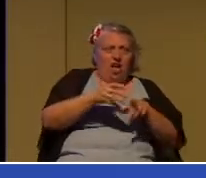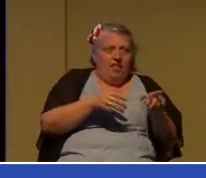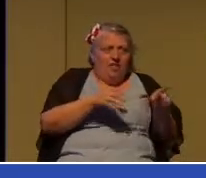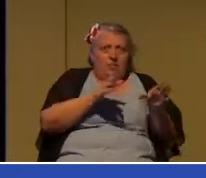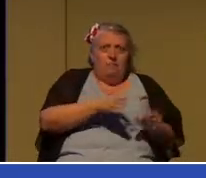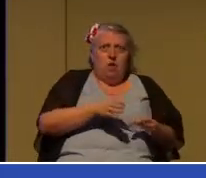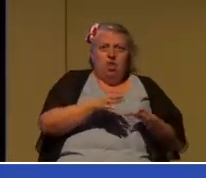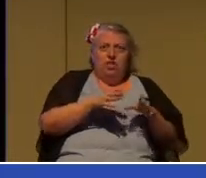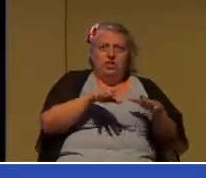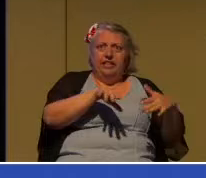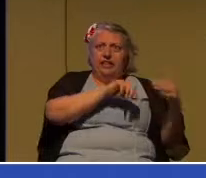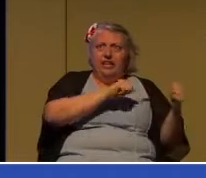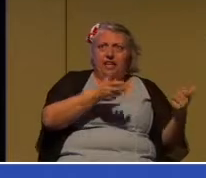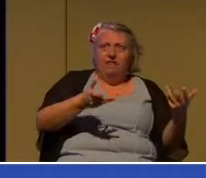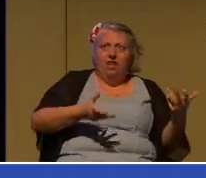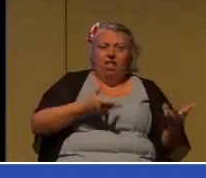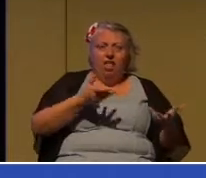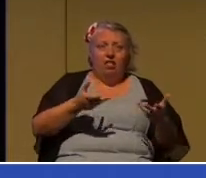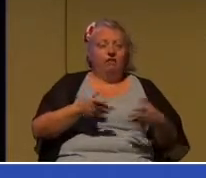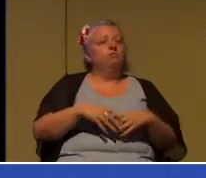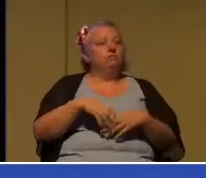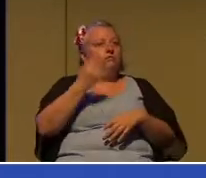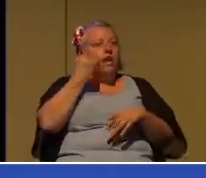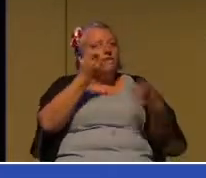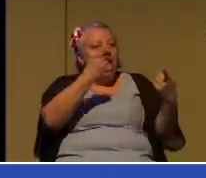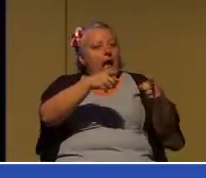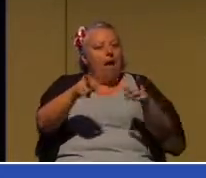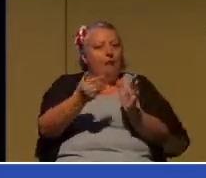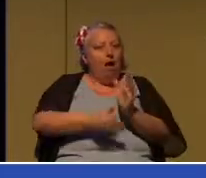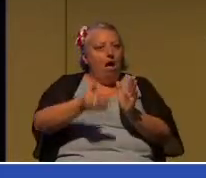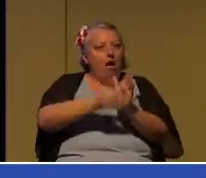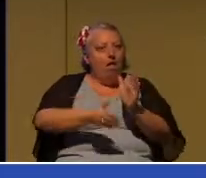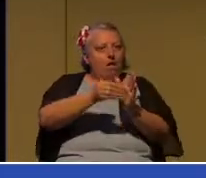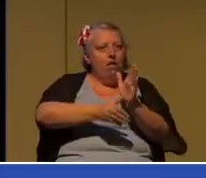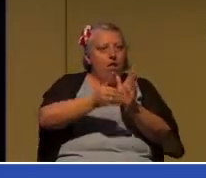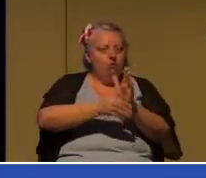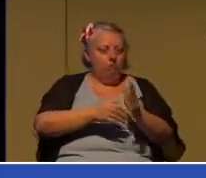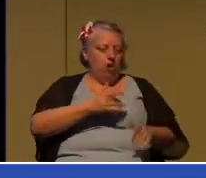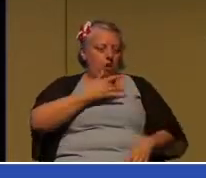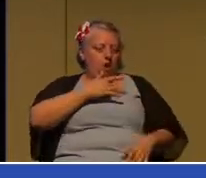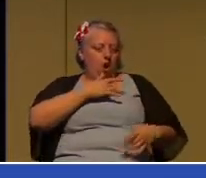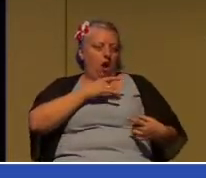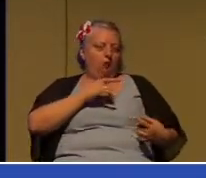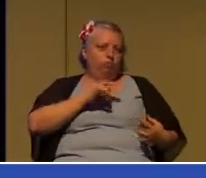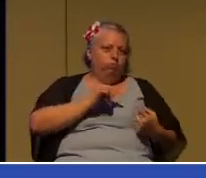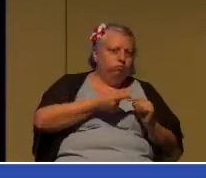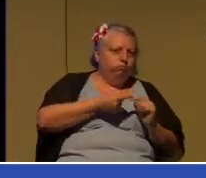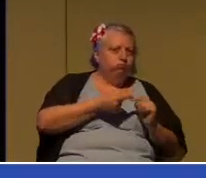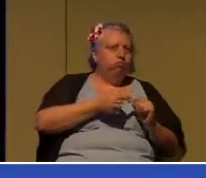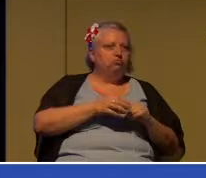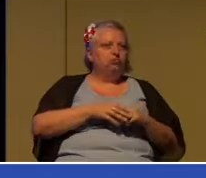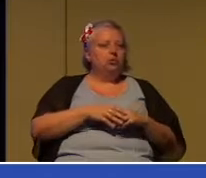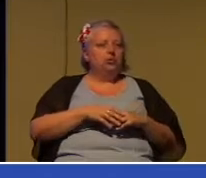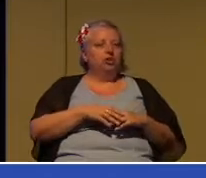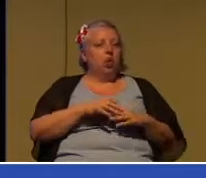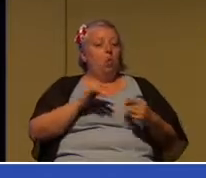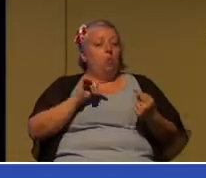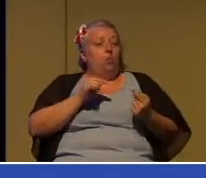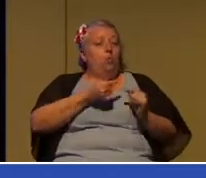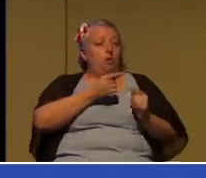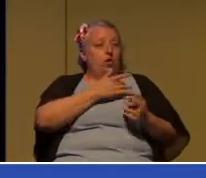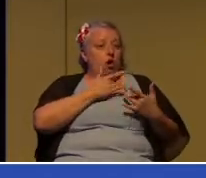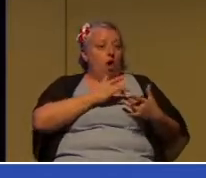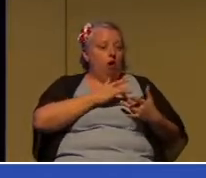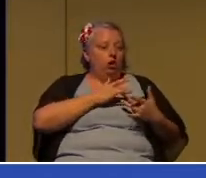And when that happens enough times, what happens is that hearts get wounded, and who wounded hearts begin closing